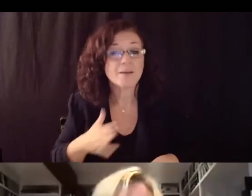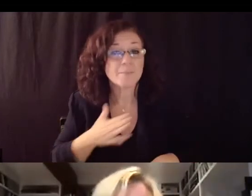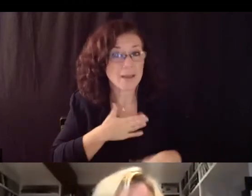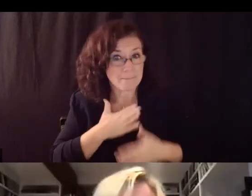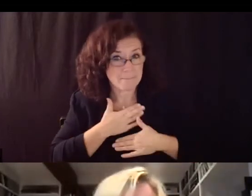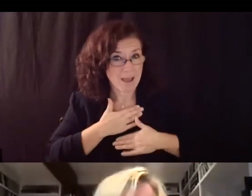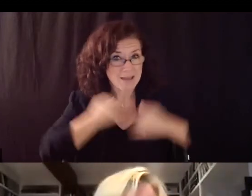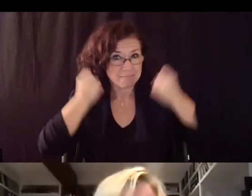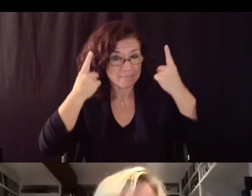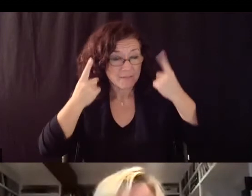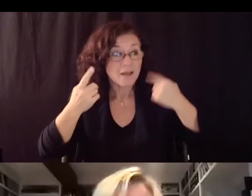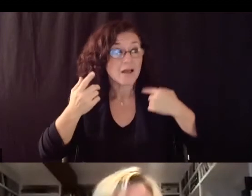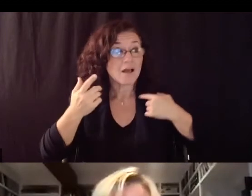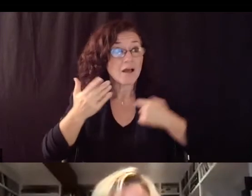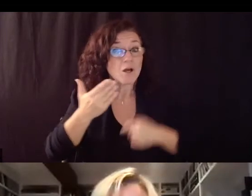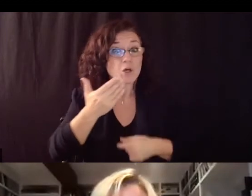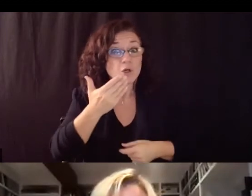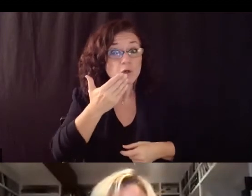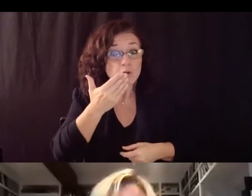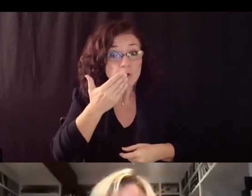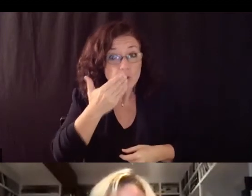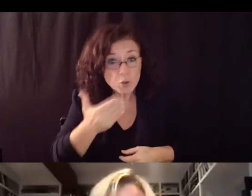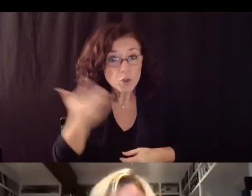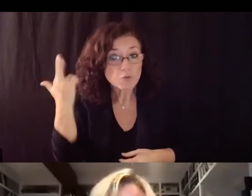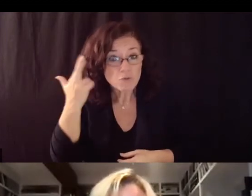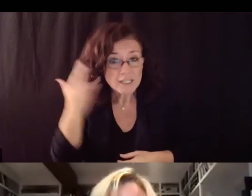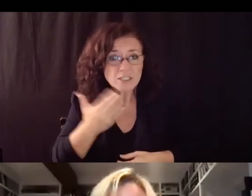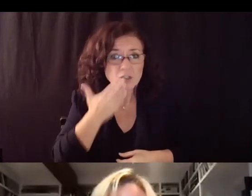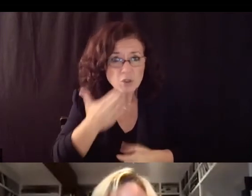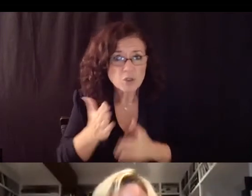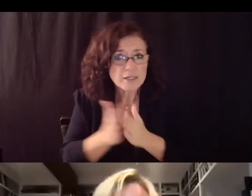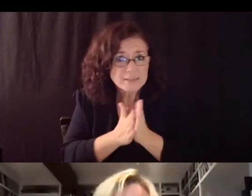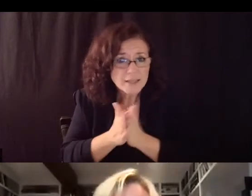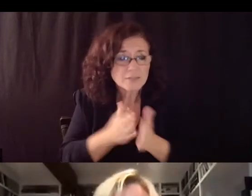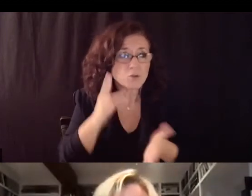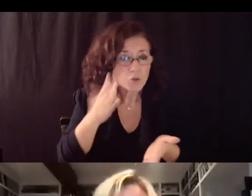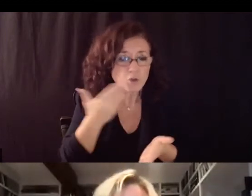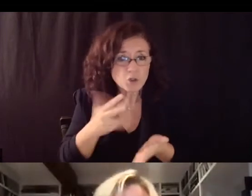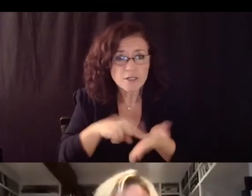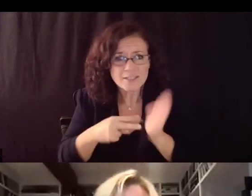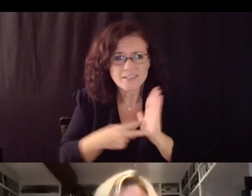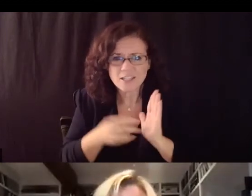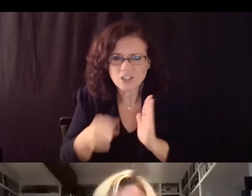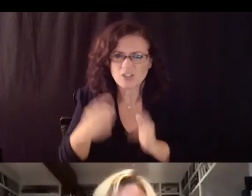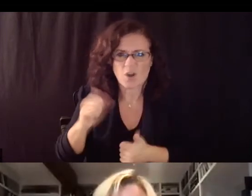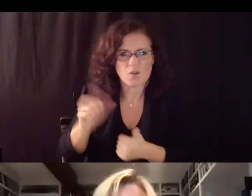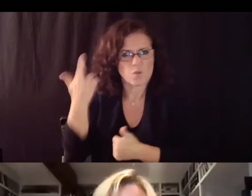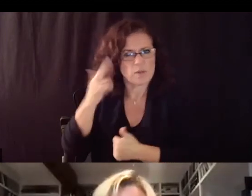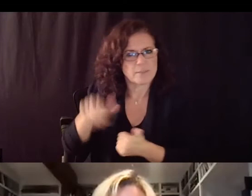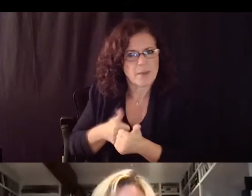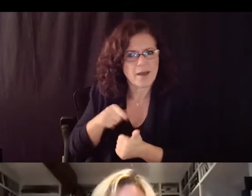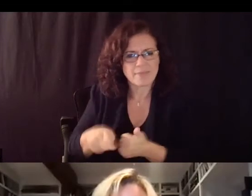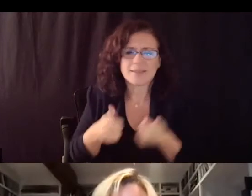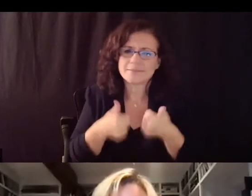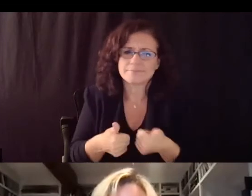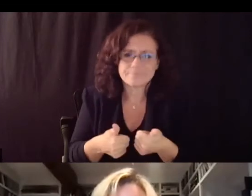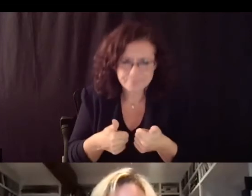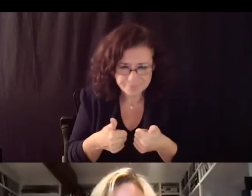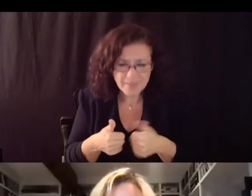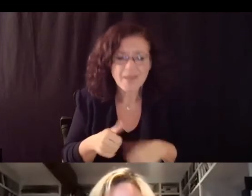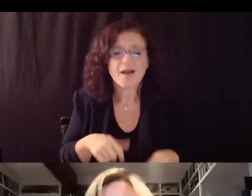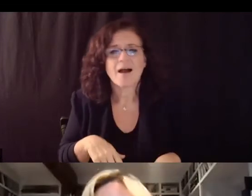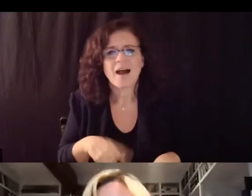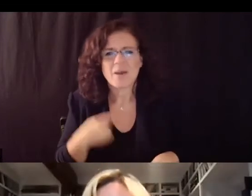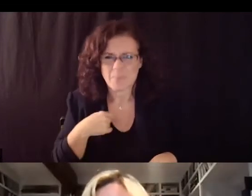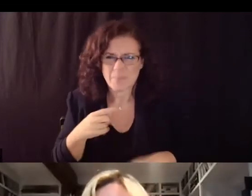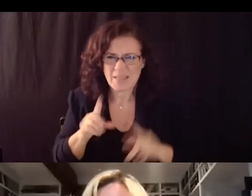all around were here especially to bring something to the board but i do really uh lament the teachers that you know read about this in news hawk